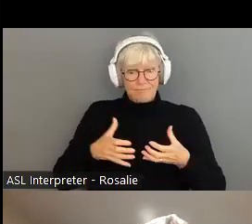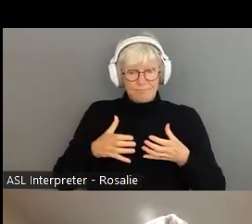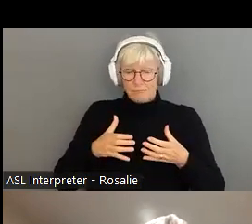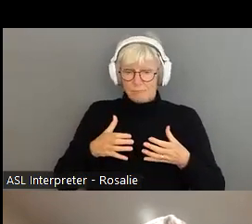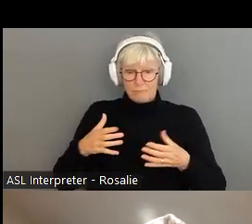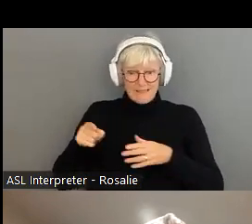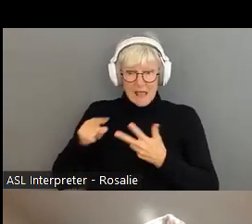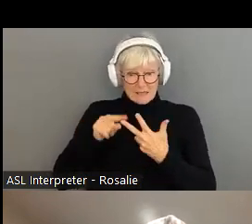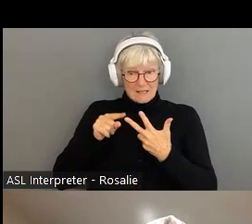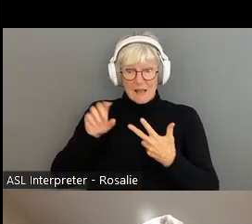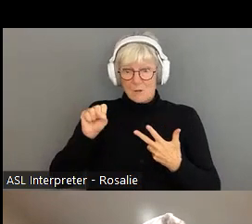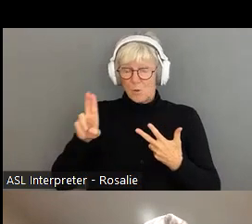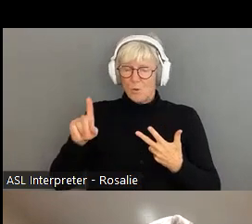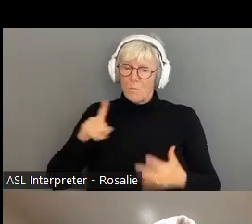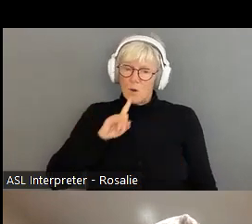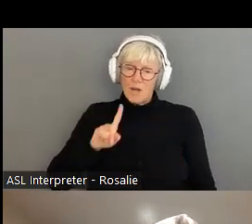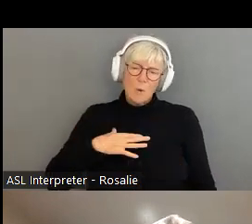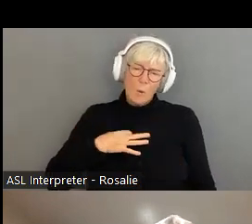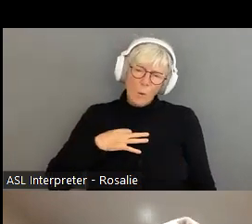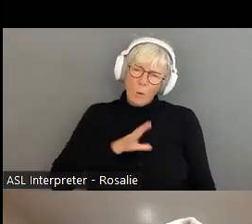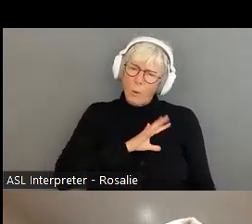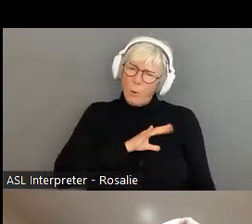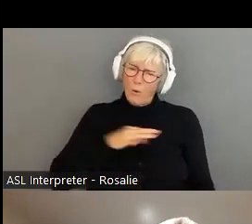volunteers being able to, to assist in what we do.